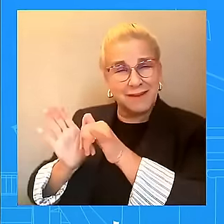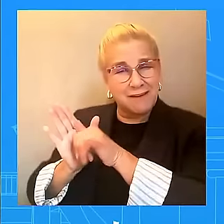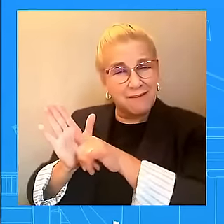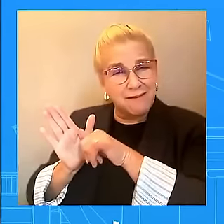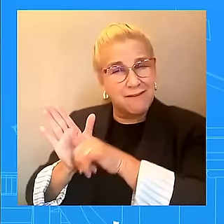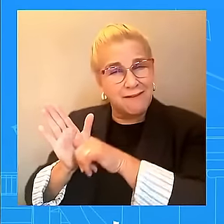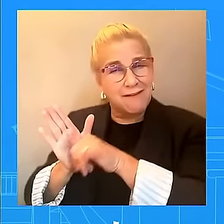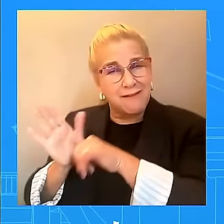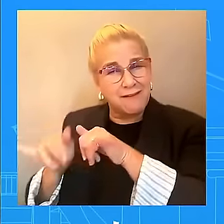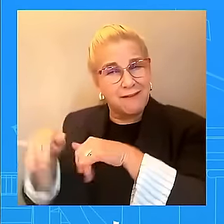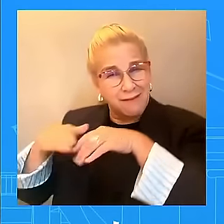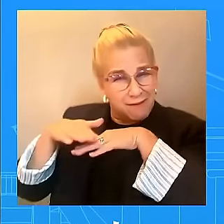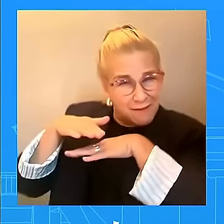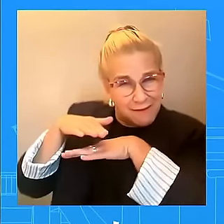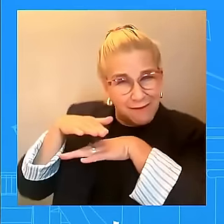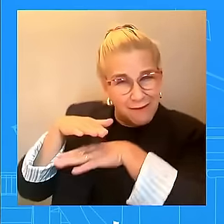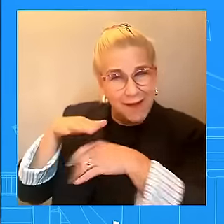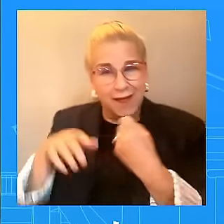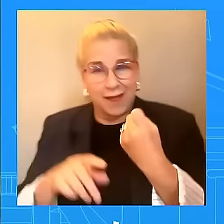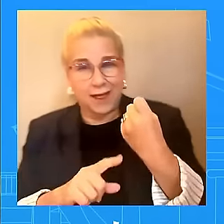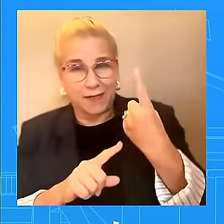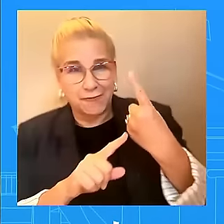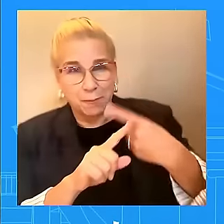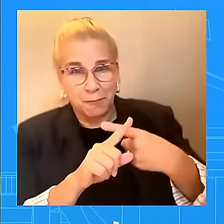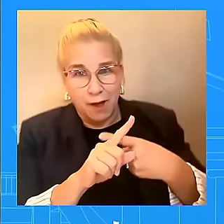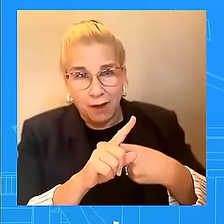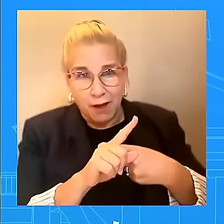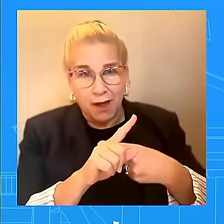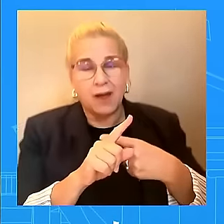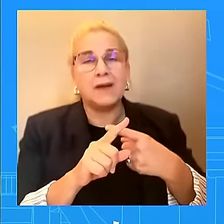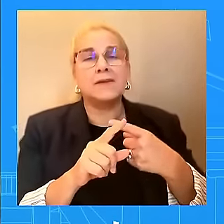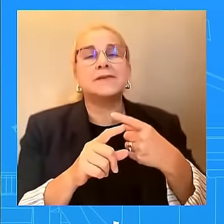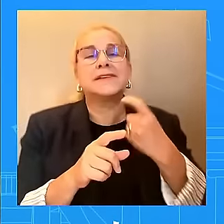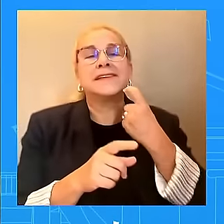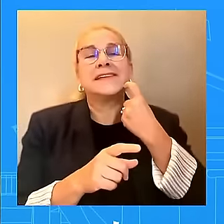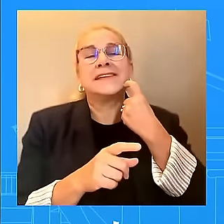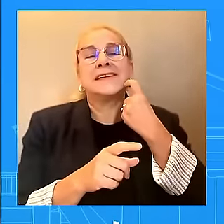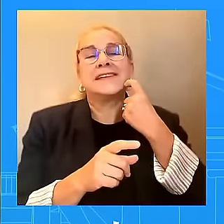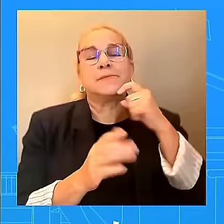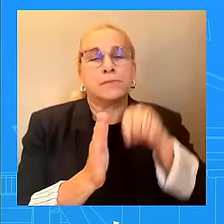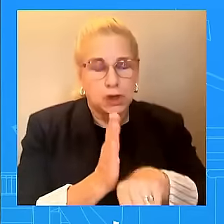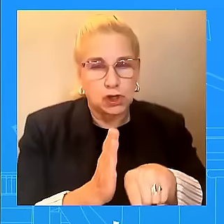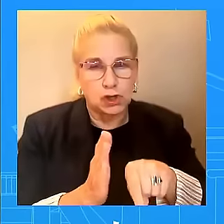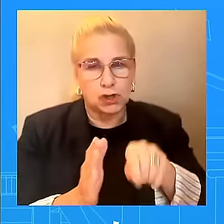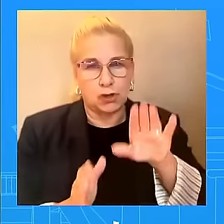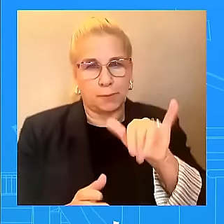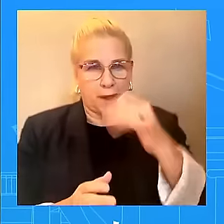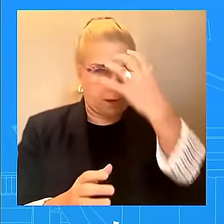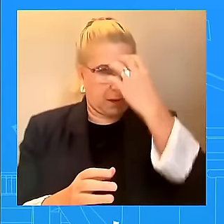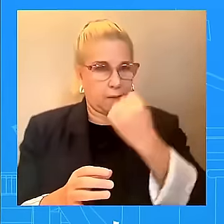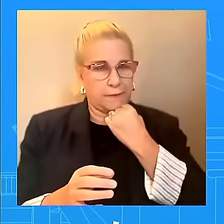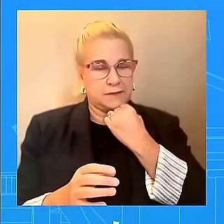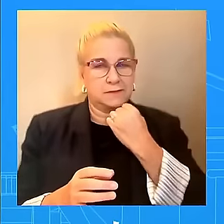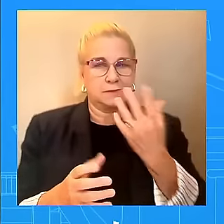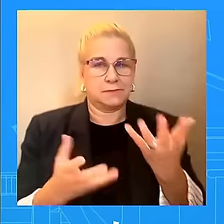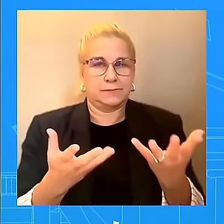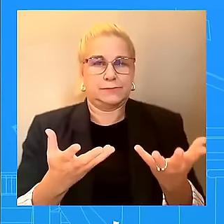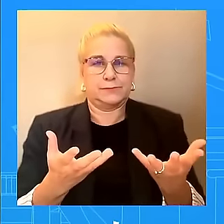President also issued a statement mourning those who were killed and recognizing the more than 250